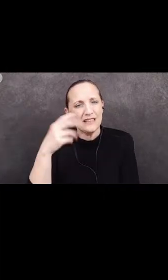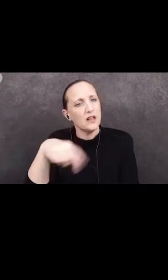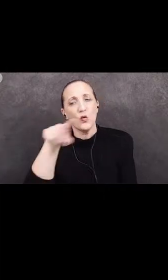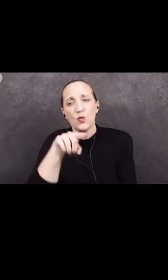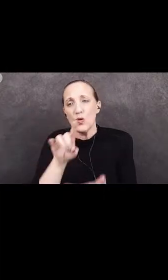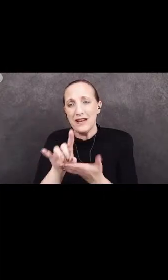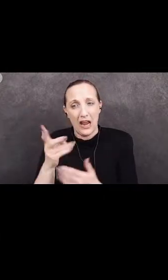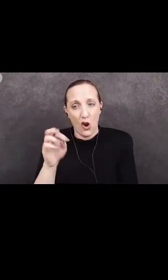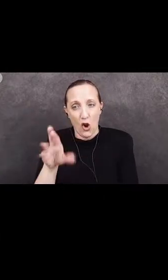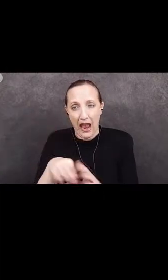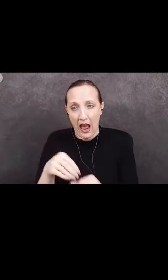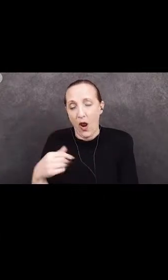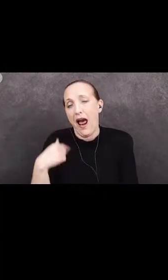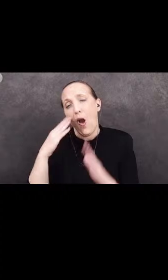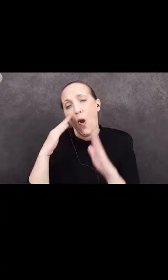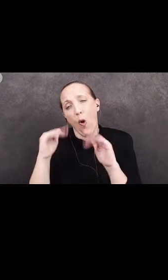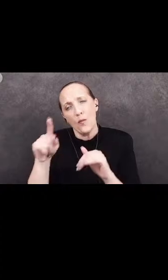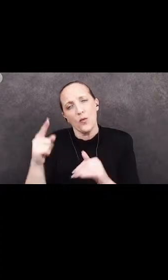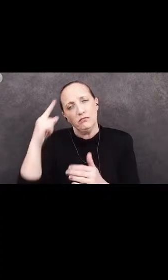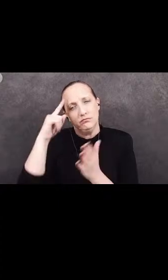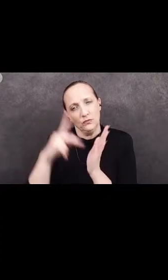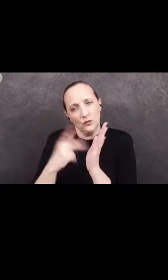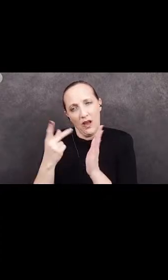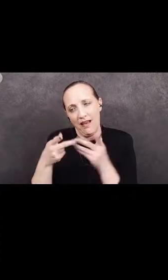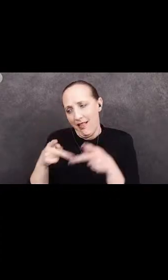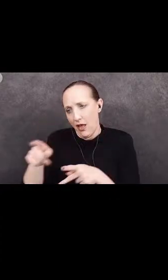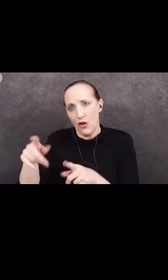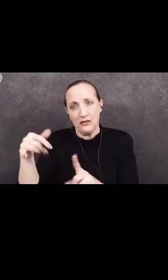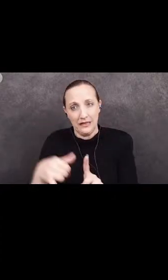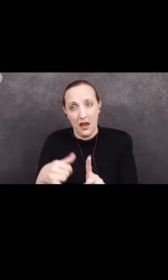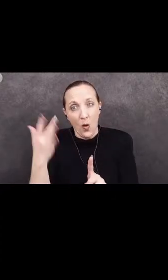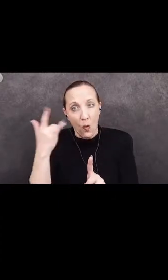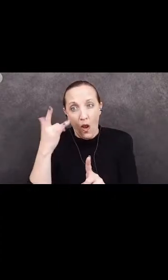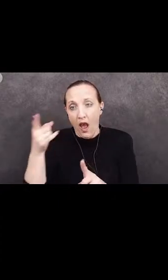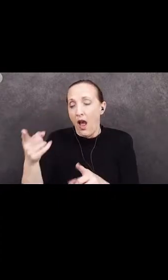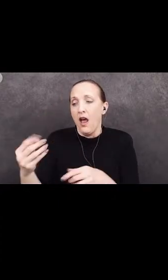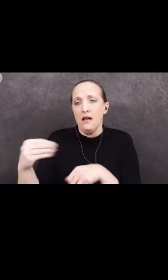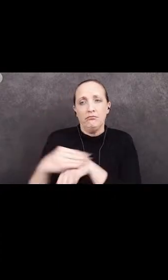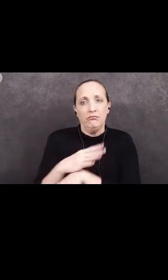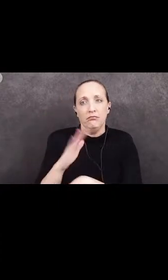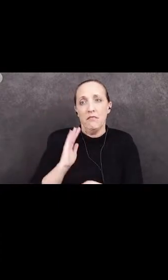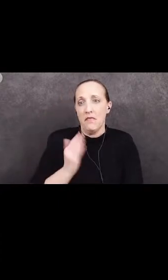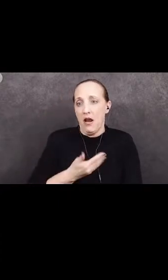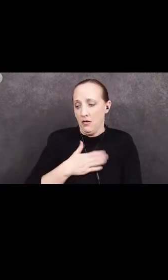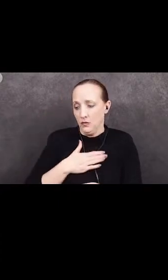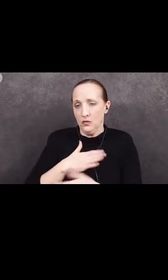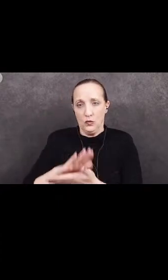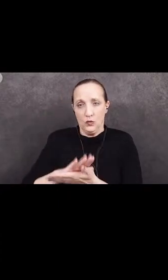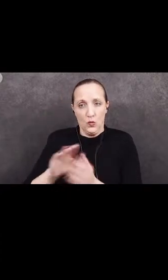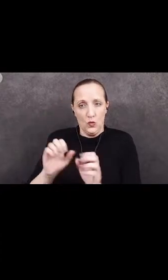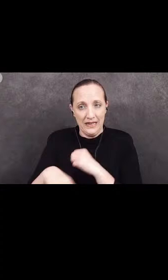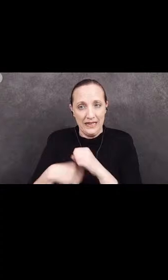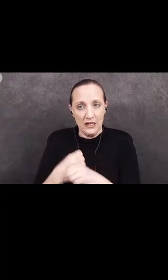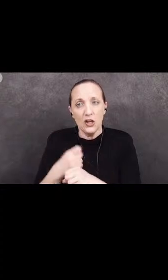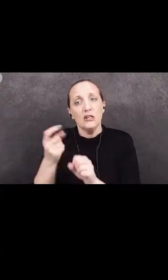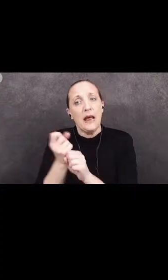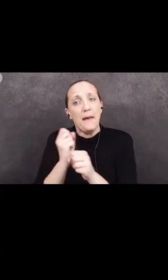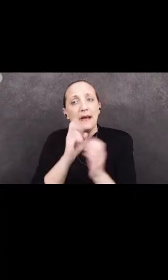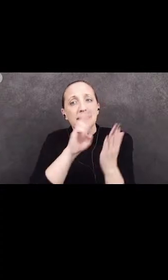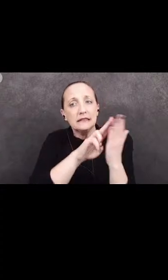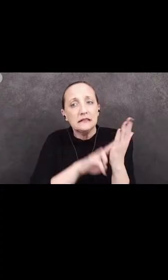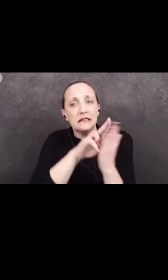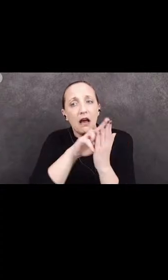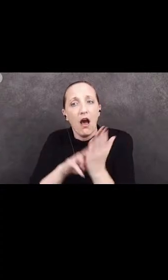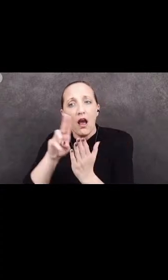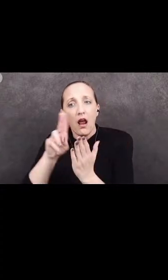for I hope you will find it in your hearts to let her stay. She has made a great impact on my school years. She made me do sign-up sheets in order